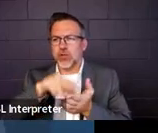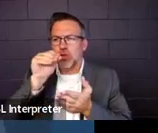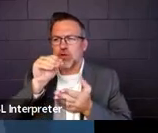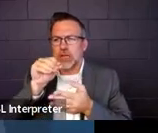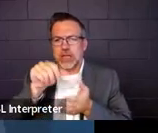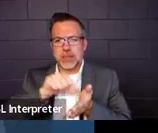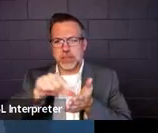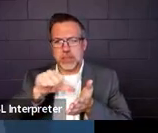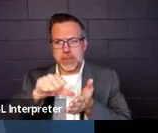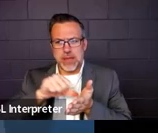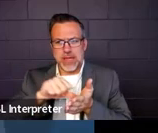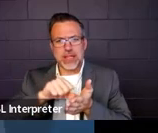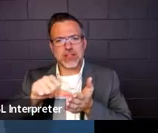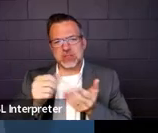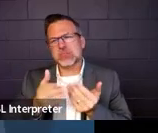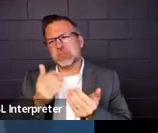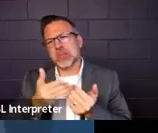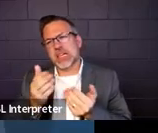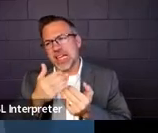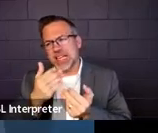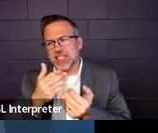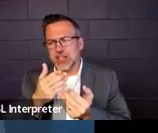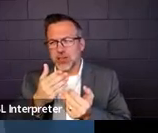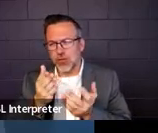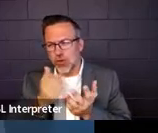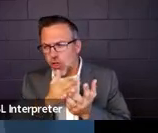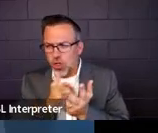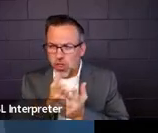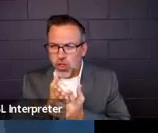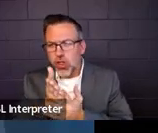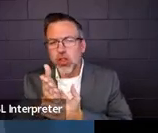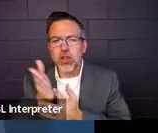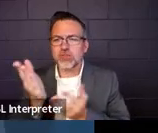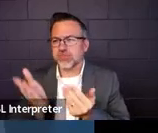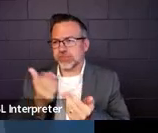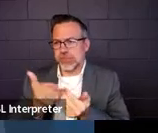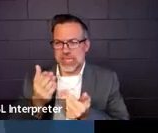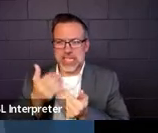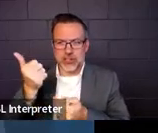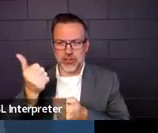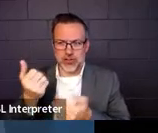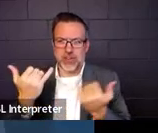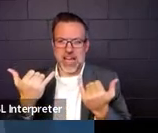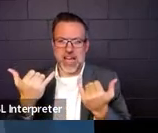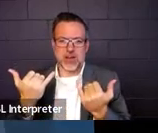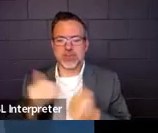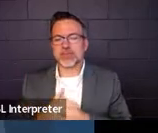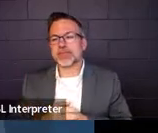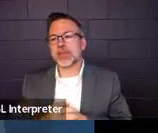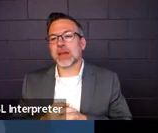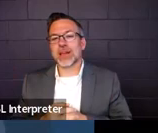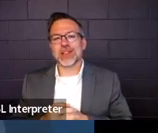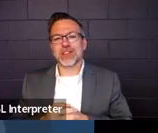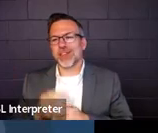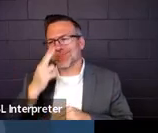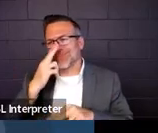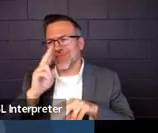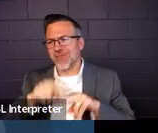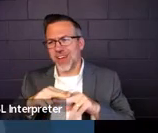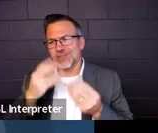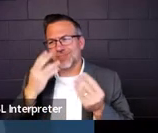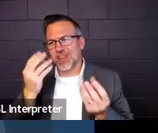It's much easier to navigate now than it used to be. So jump on all kinds of fun stuff on there.